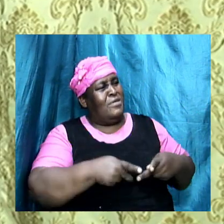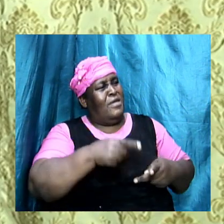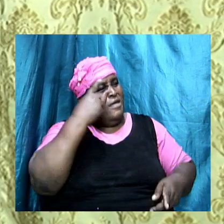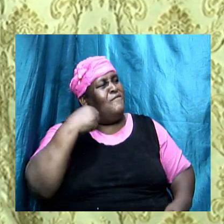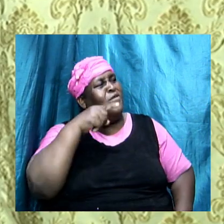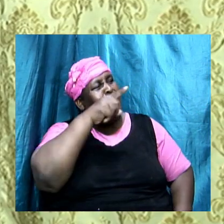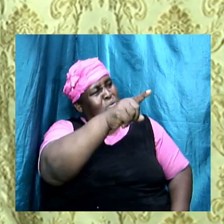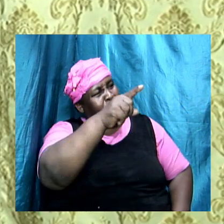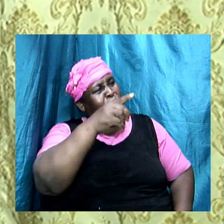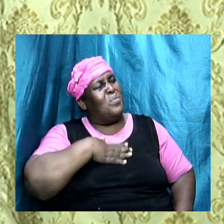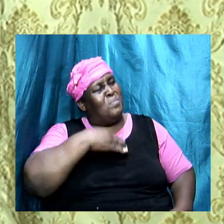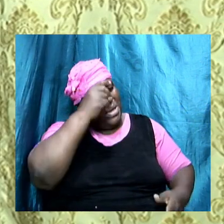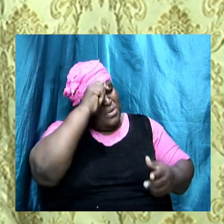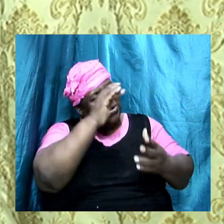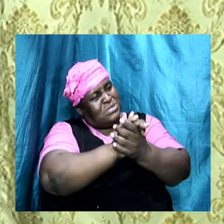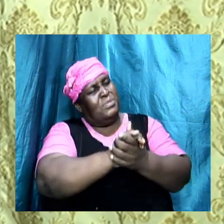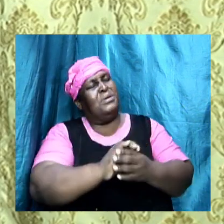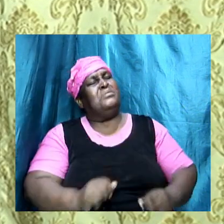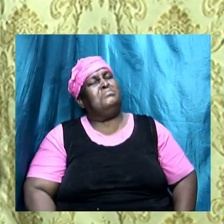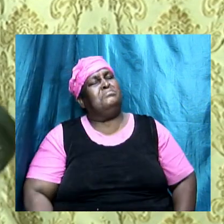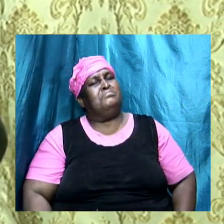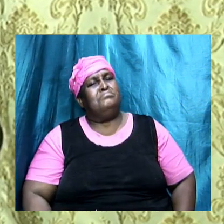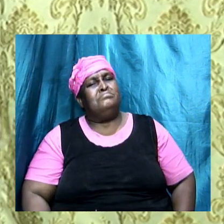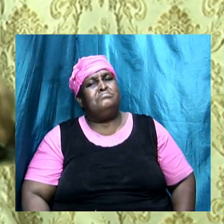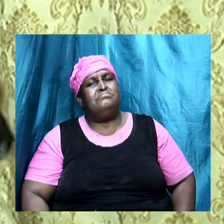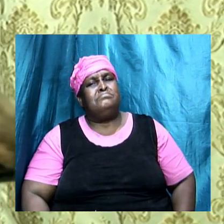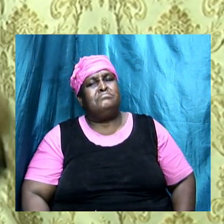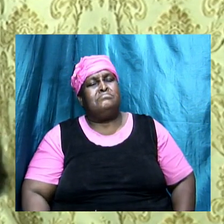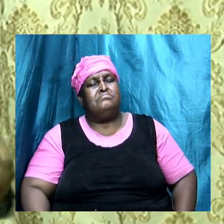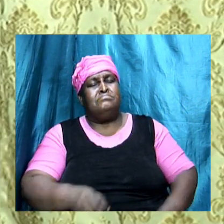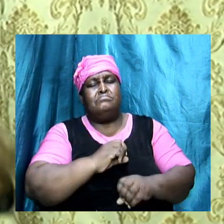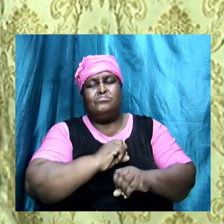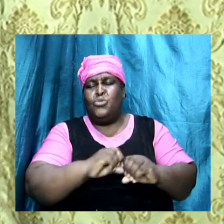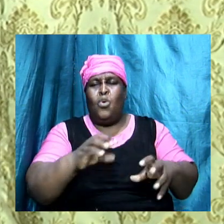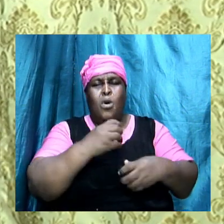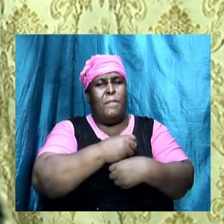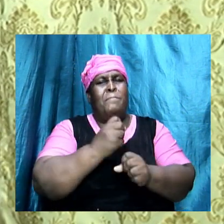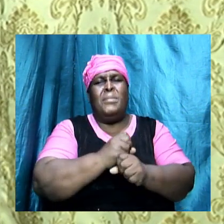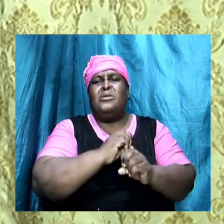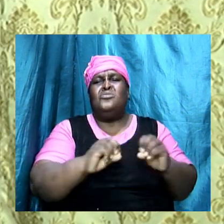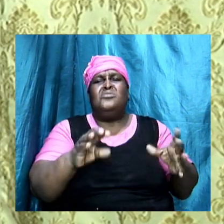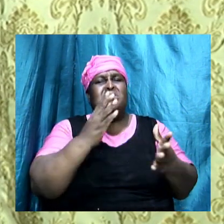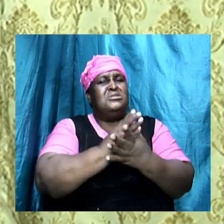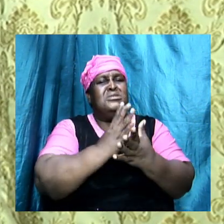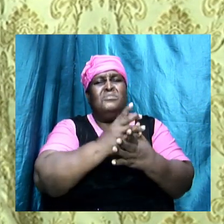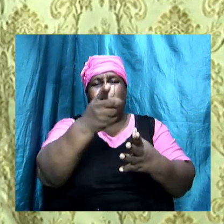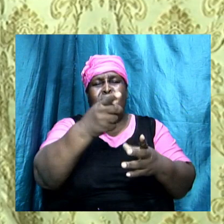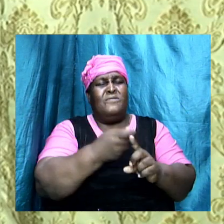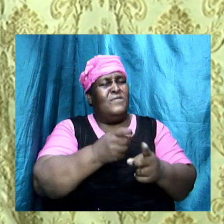you ever hear the preachers don't let nothing stop you from getting what you want